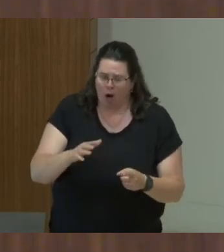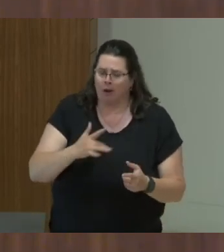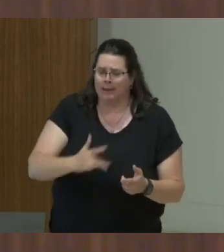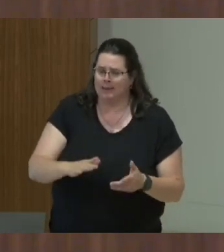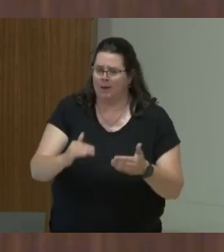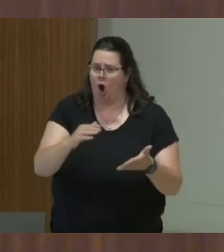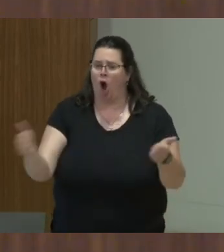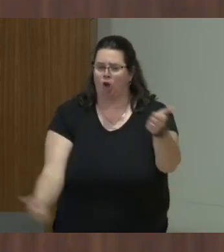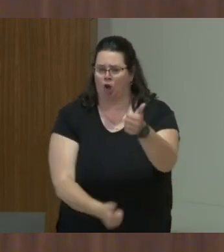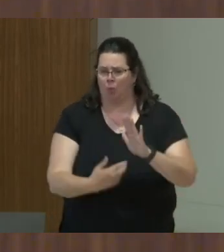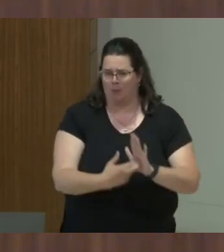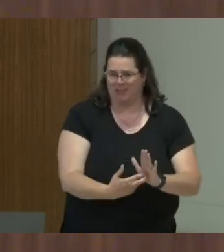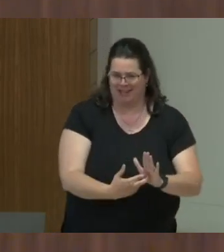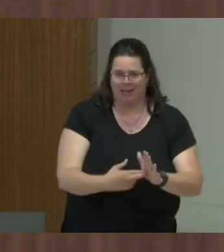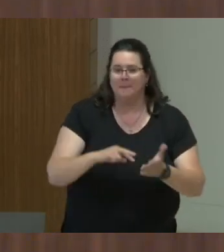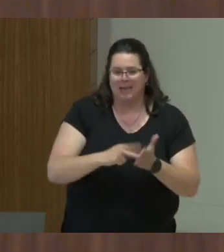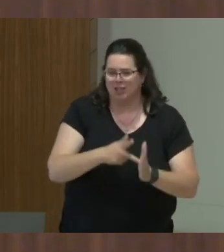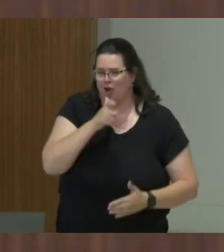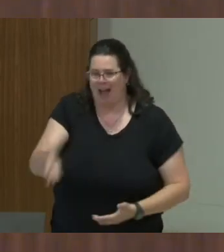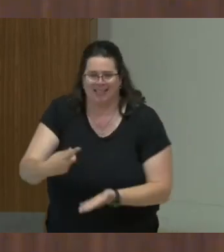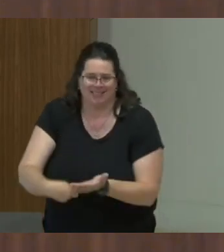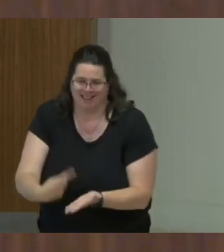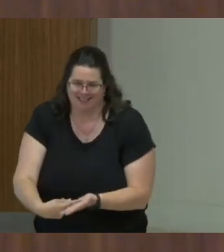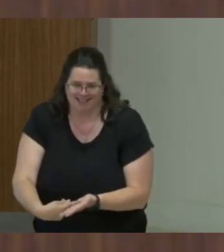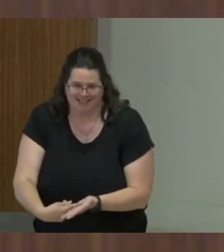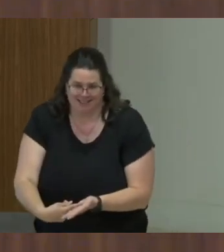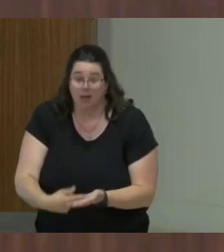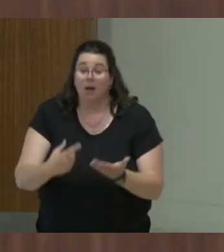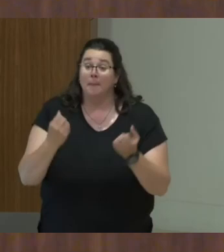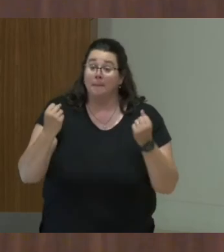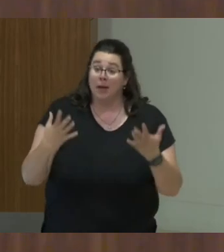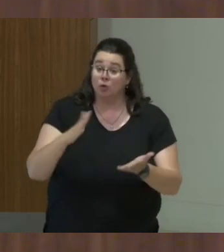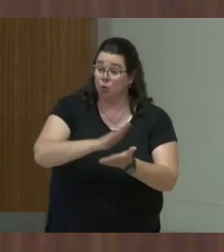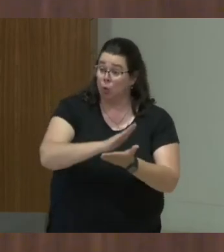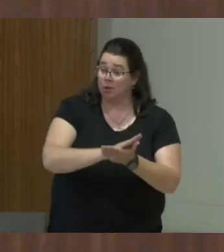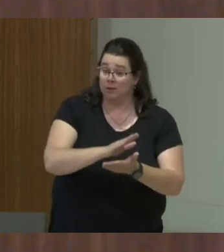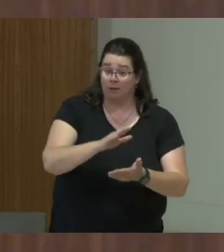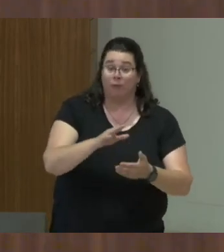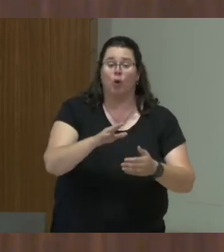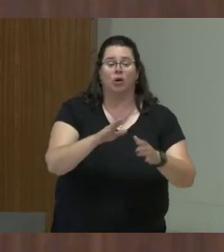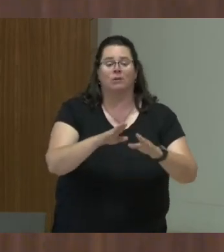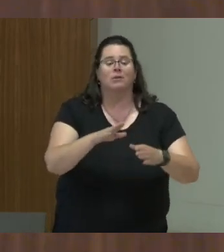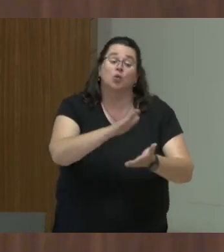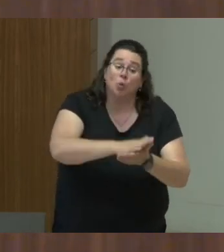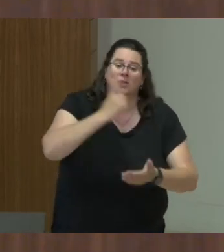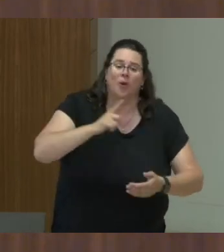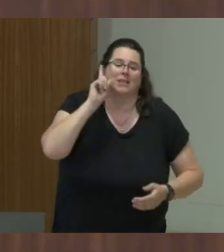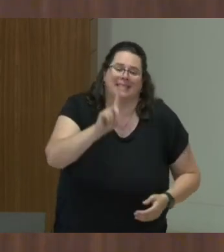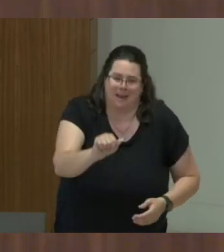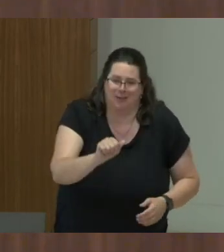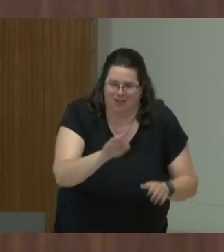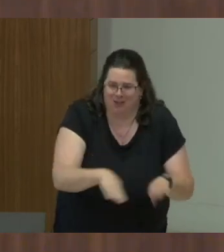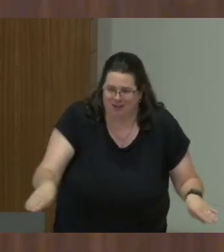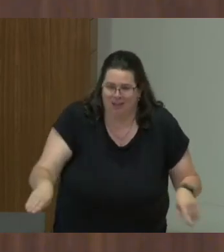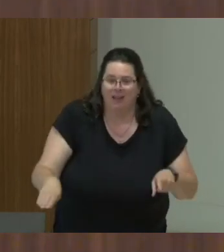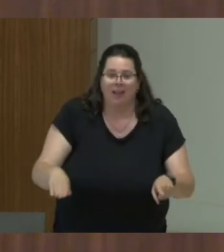always remained under-discussed. Most schools for disabled children, state-run or private, have carved out some kinds of measures